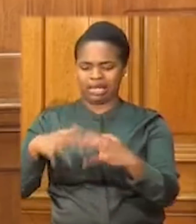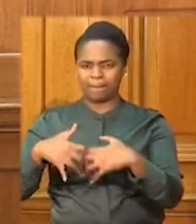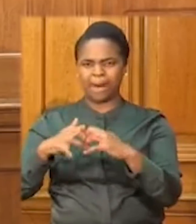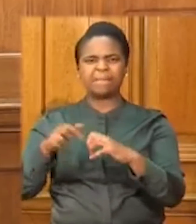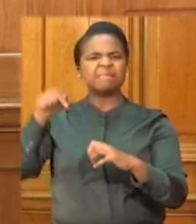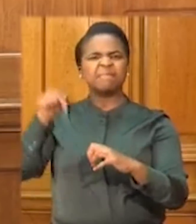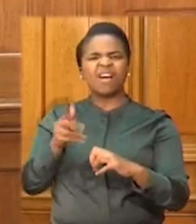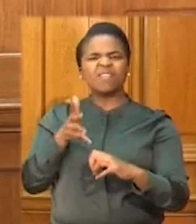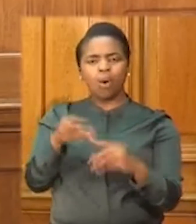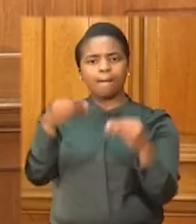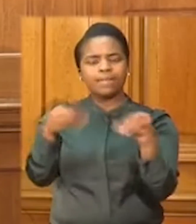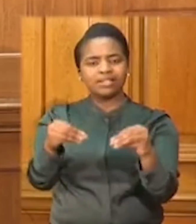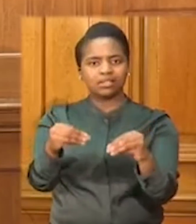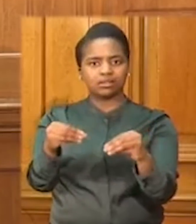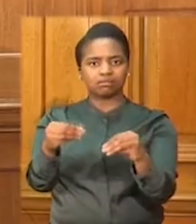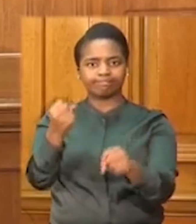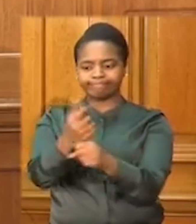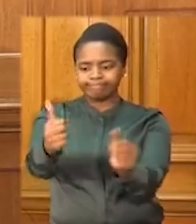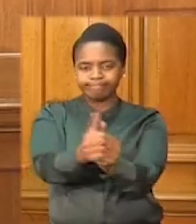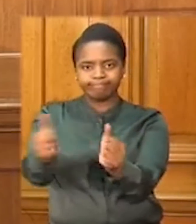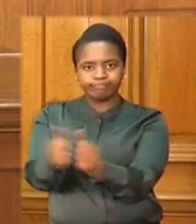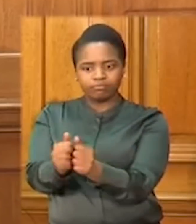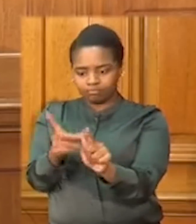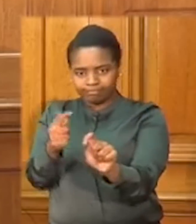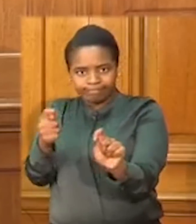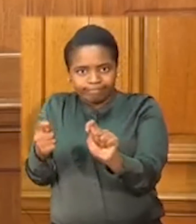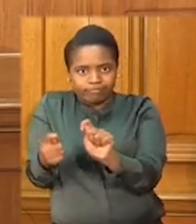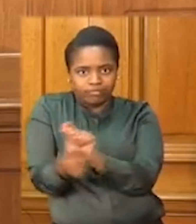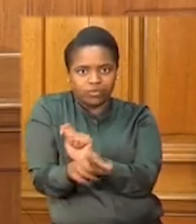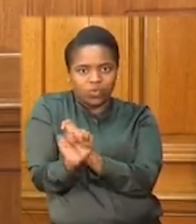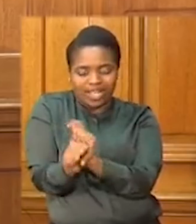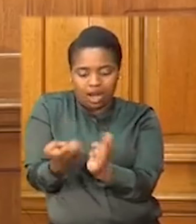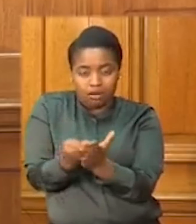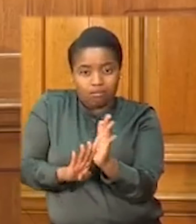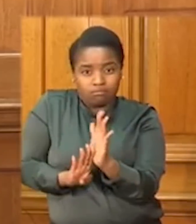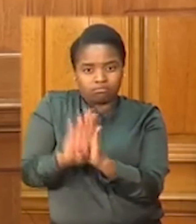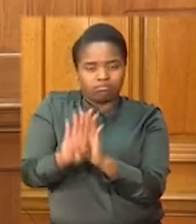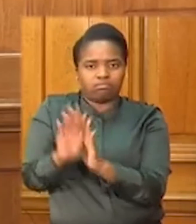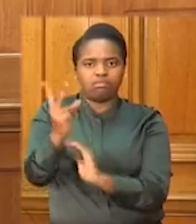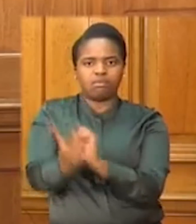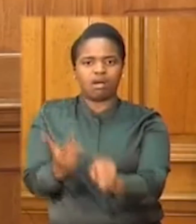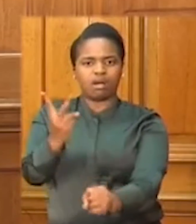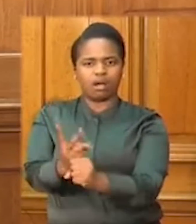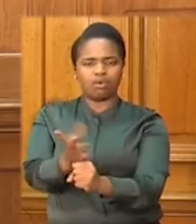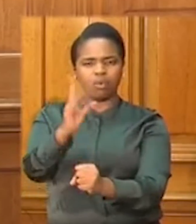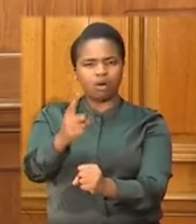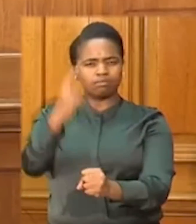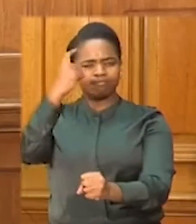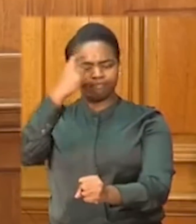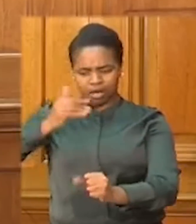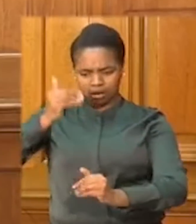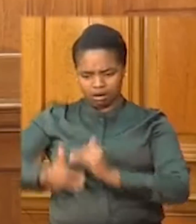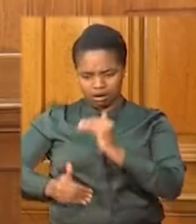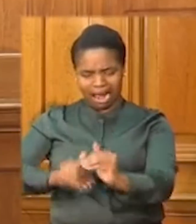of economic reforms, the transformation of our economy, and embarking on all other steps